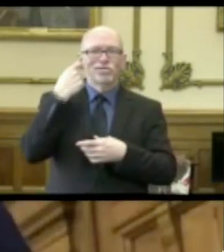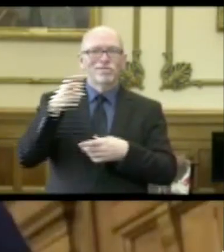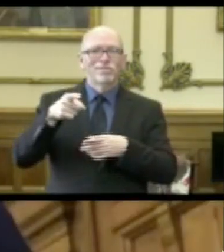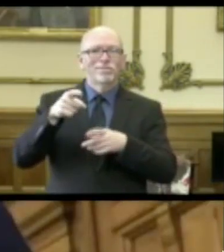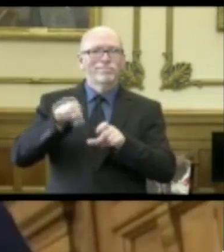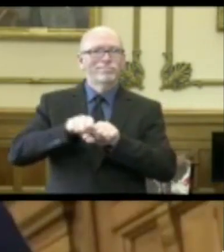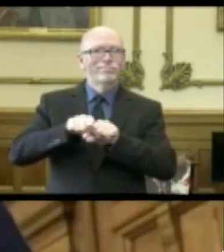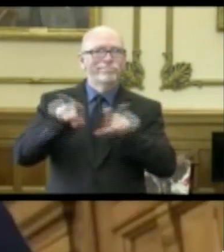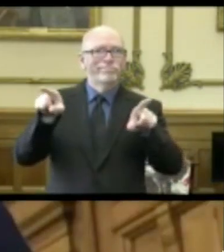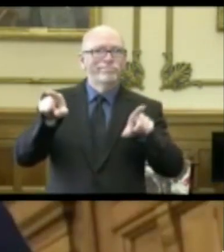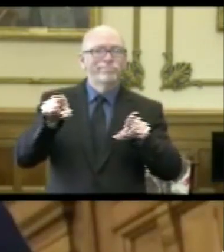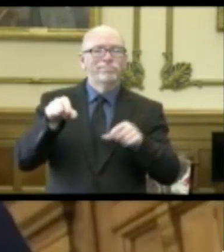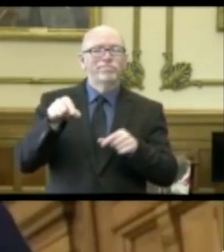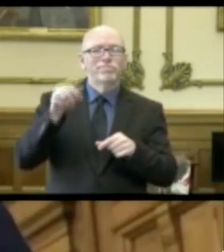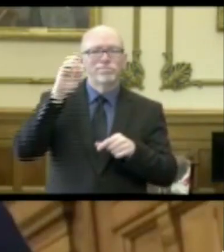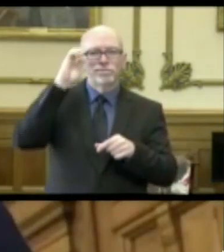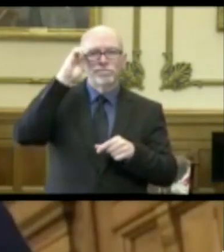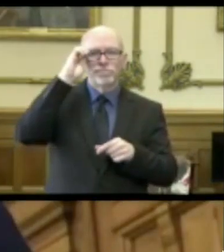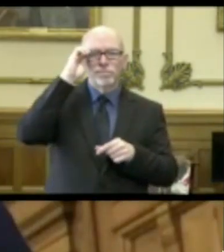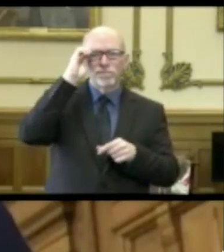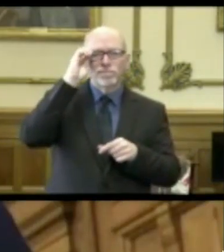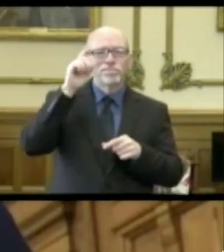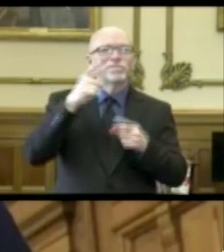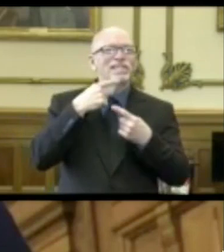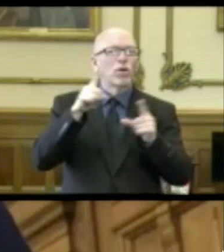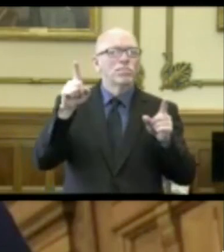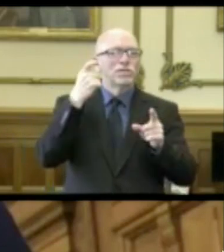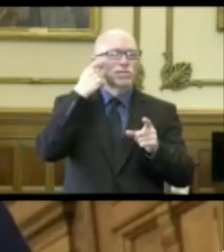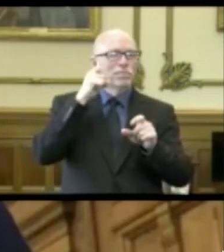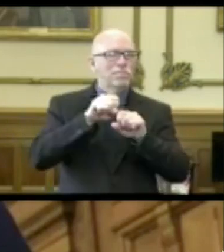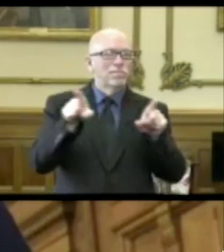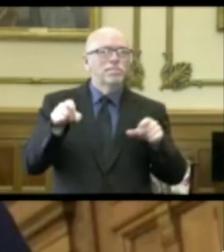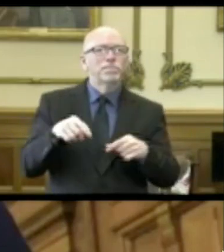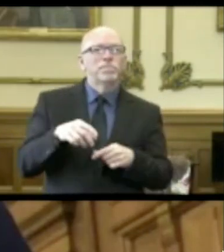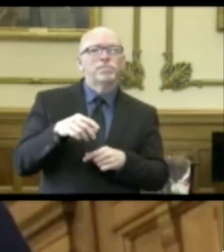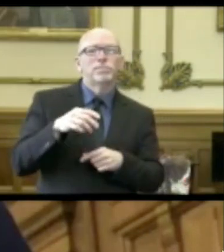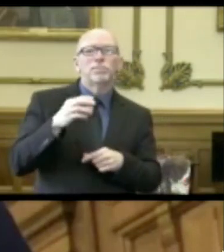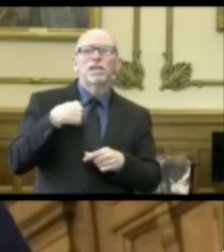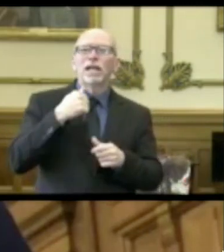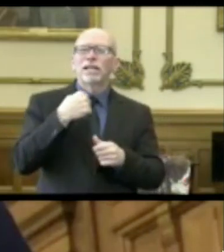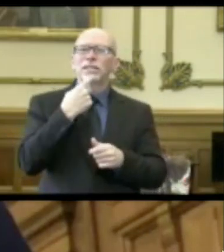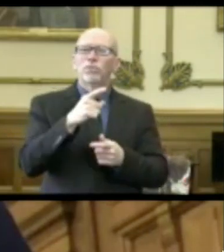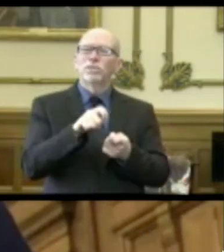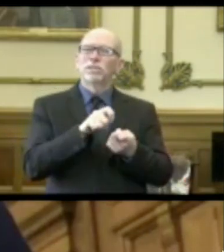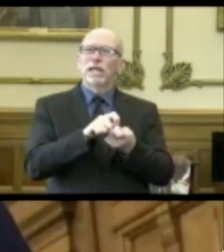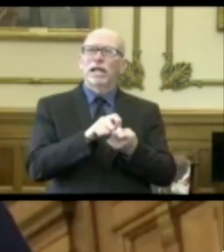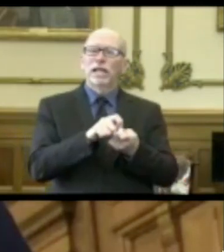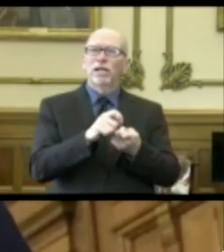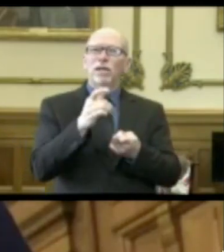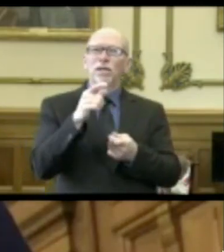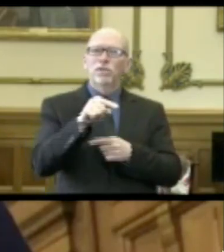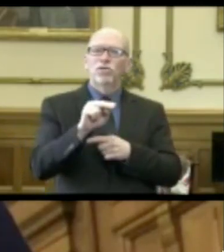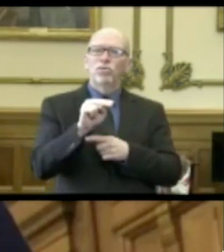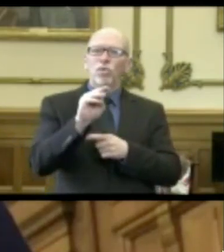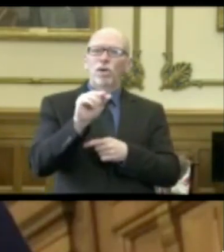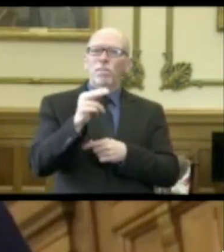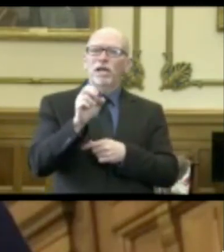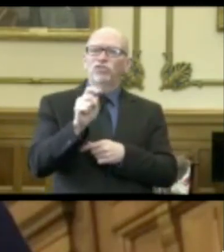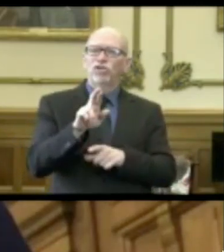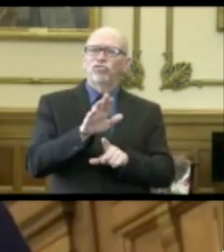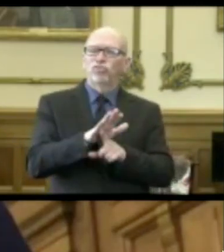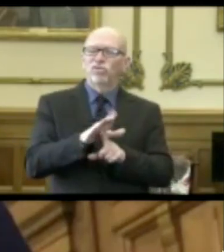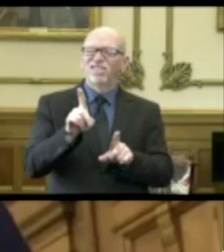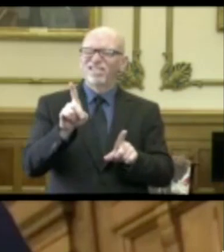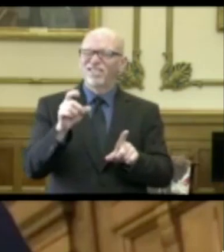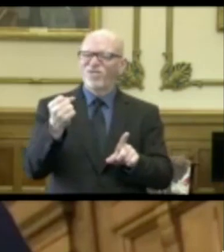announcement and I will tell you exactly on North Manchester. If you